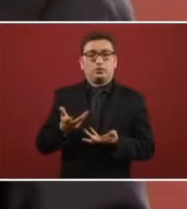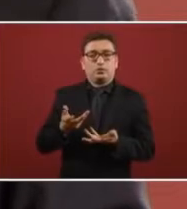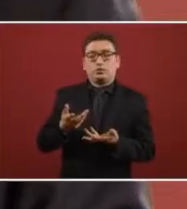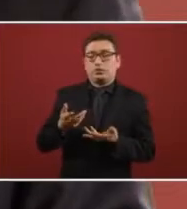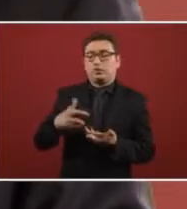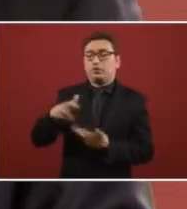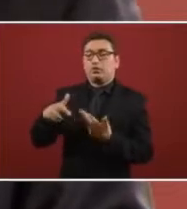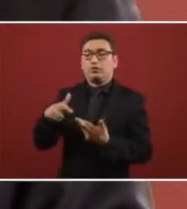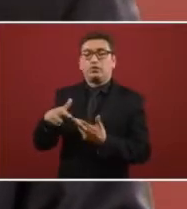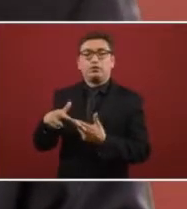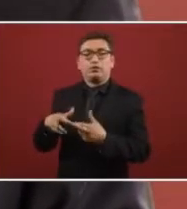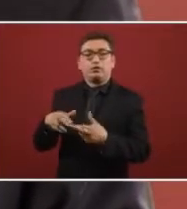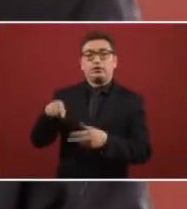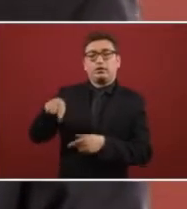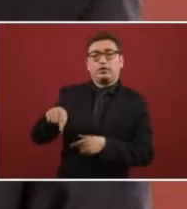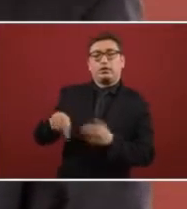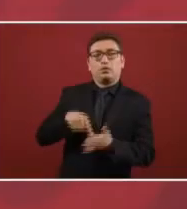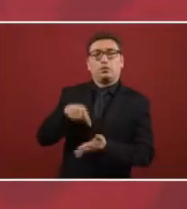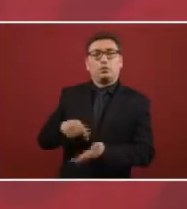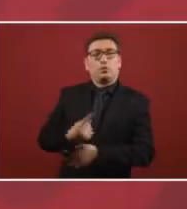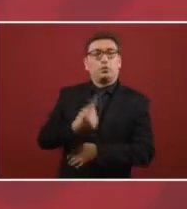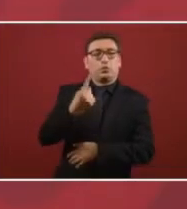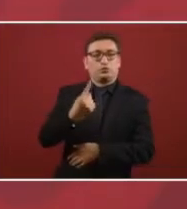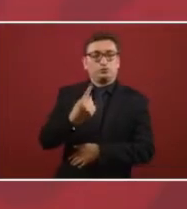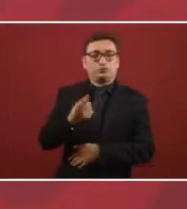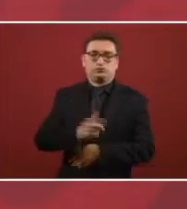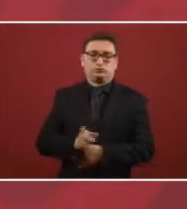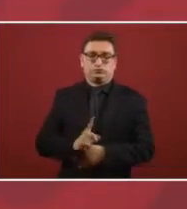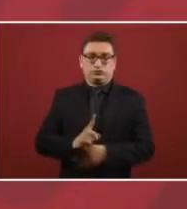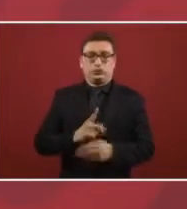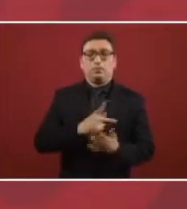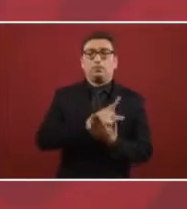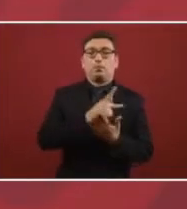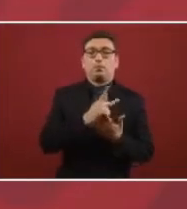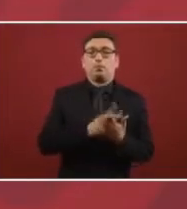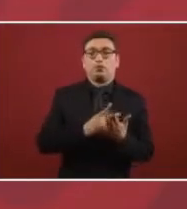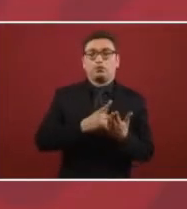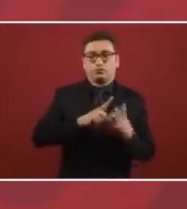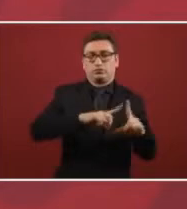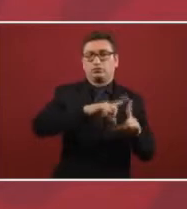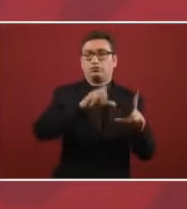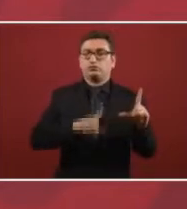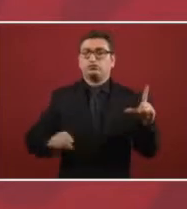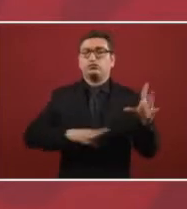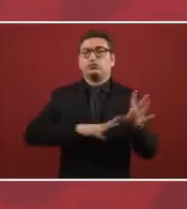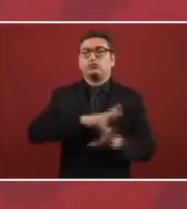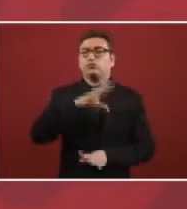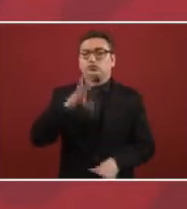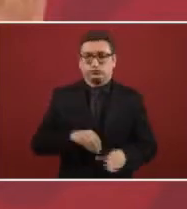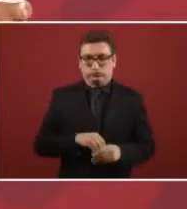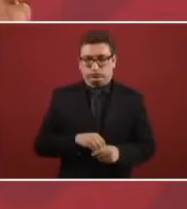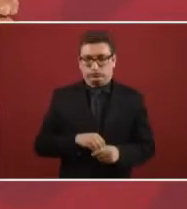from a certain region no it's a program that is universal for all